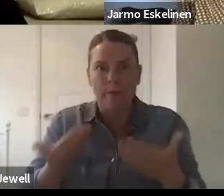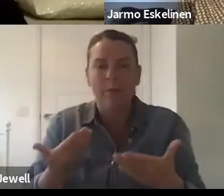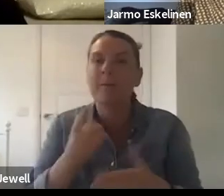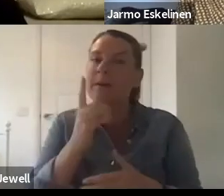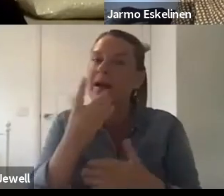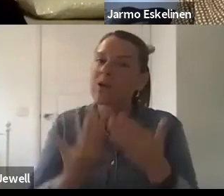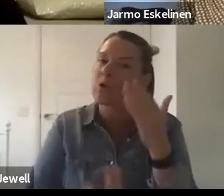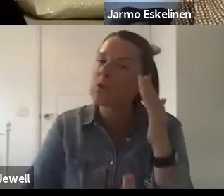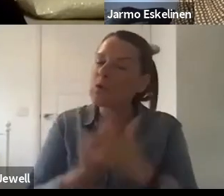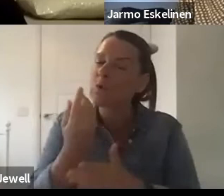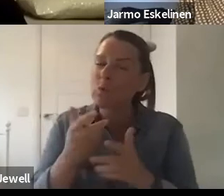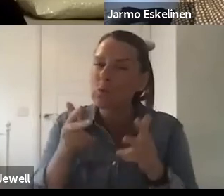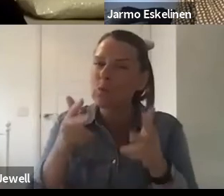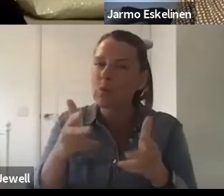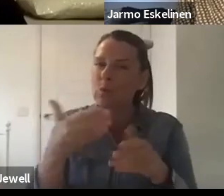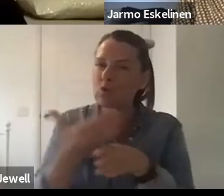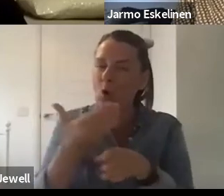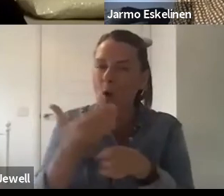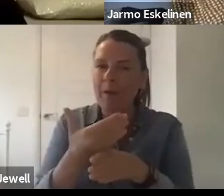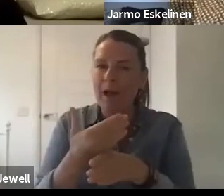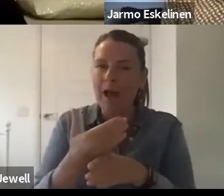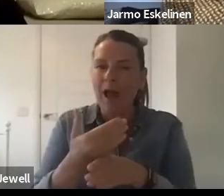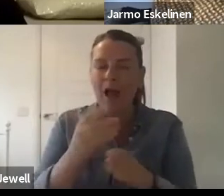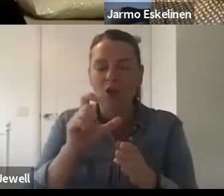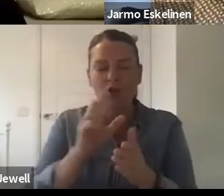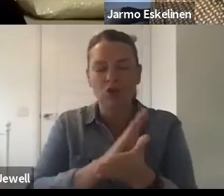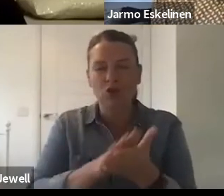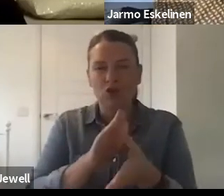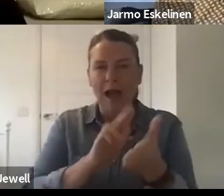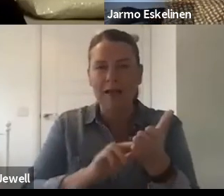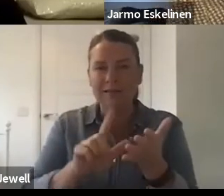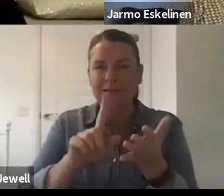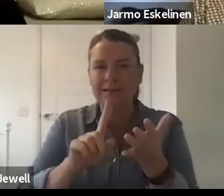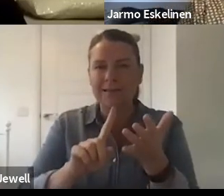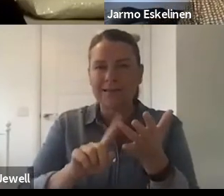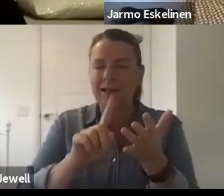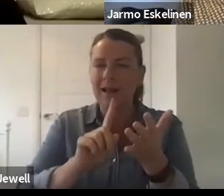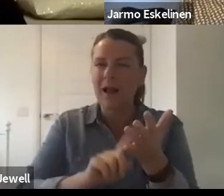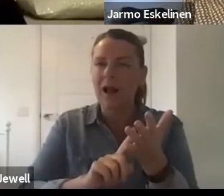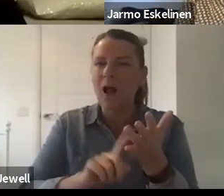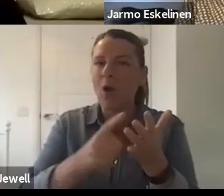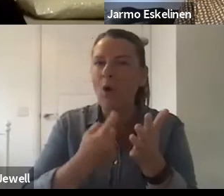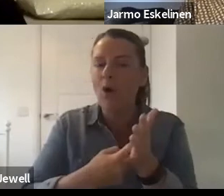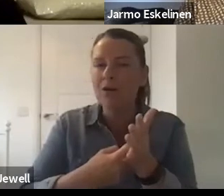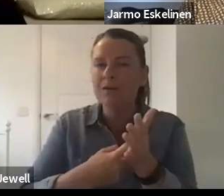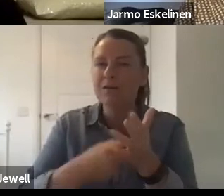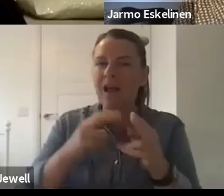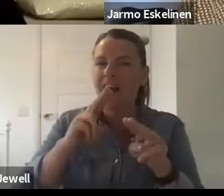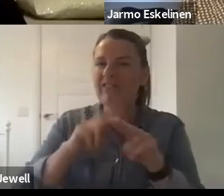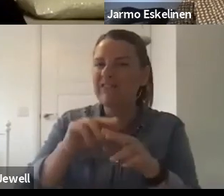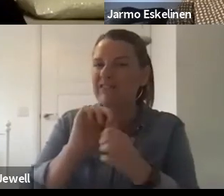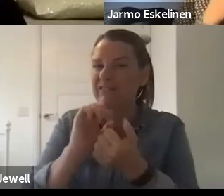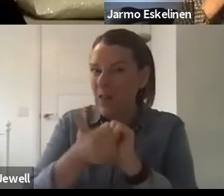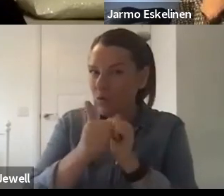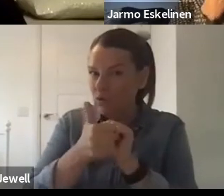scheme for people who are at the very earliest stages of their academic careers. We've had a number